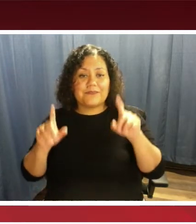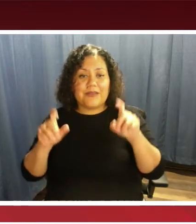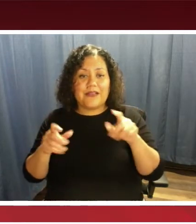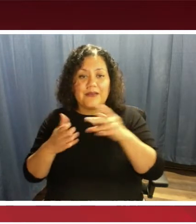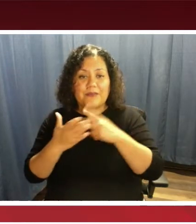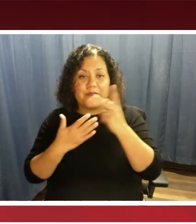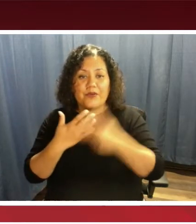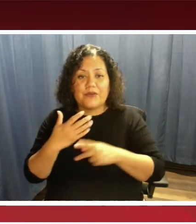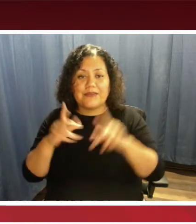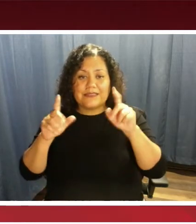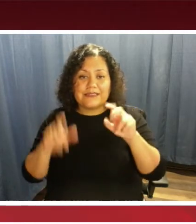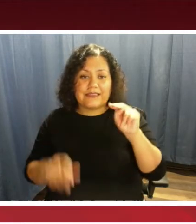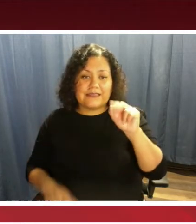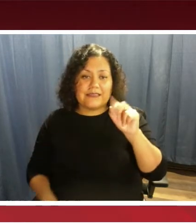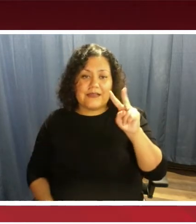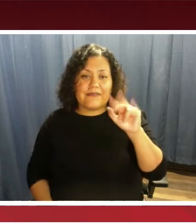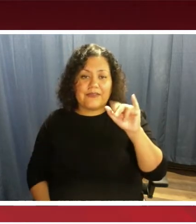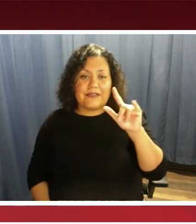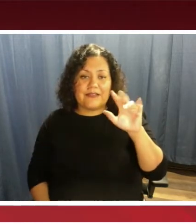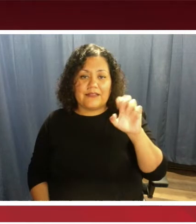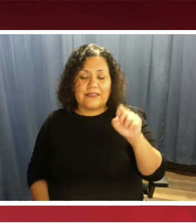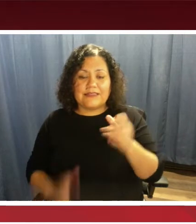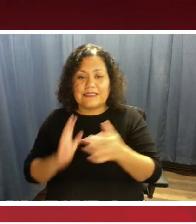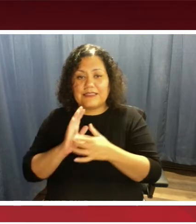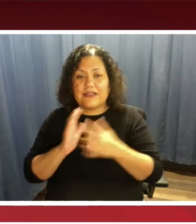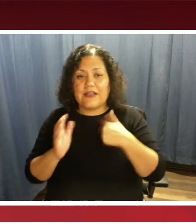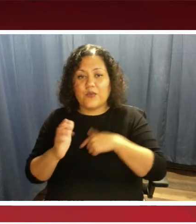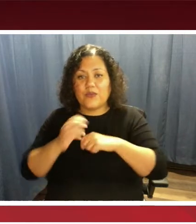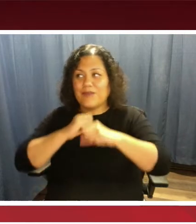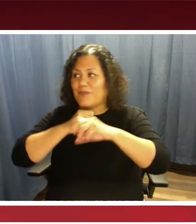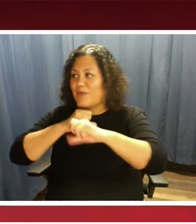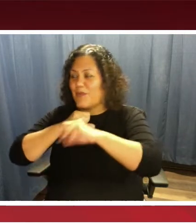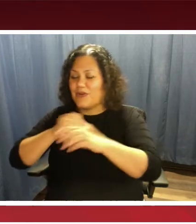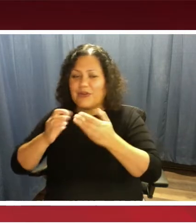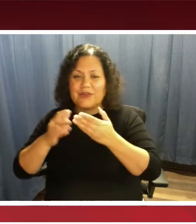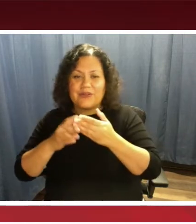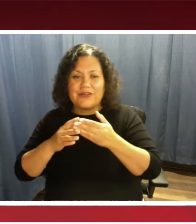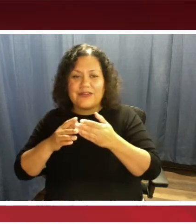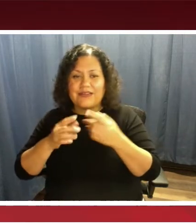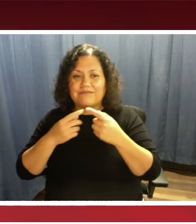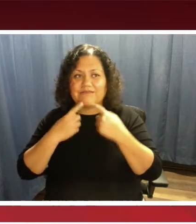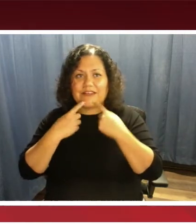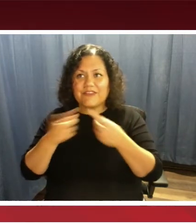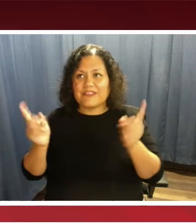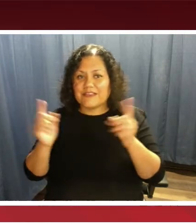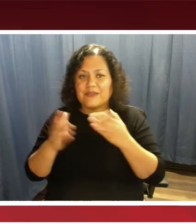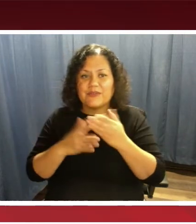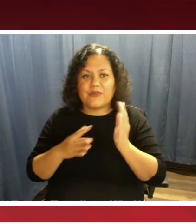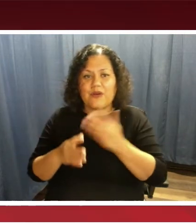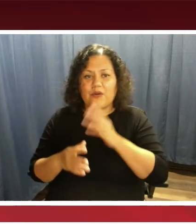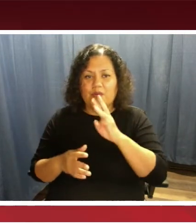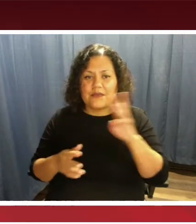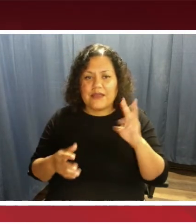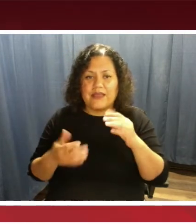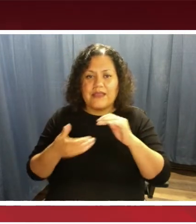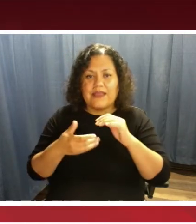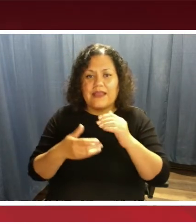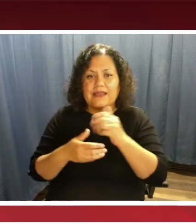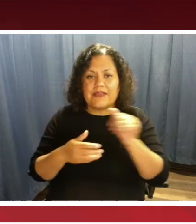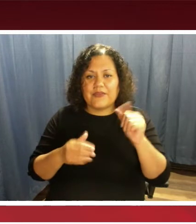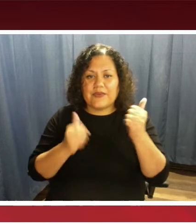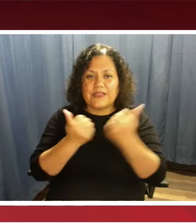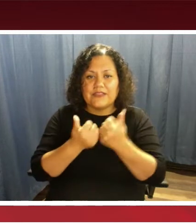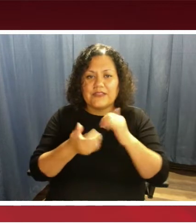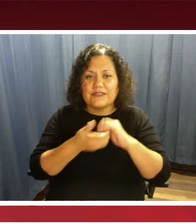technology. We made sure to promote it through our website, through our Twitter account, partnered with agencies that support older